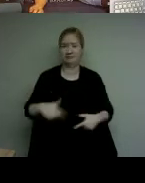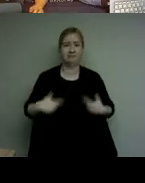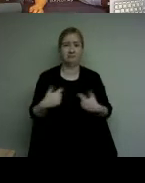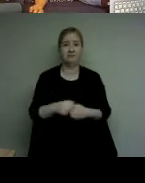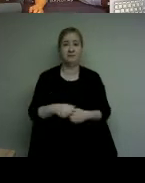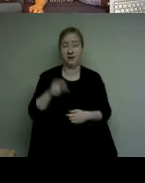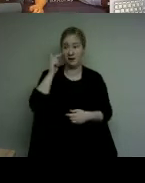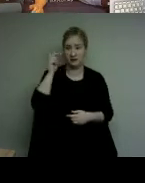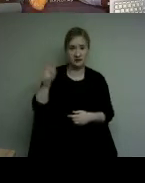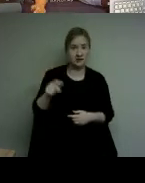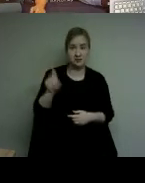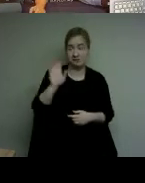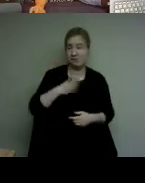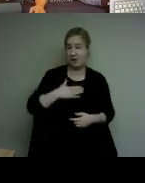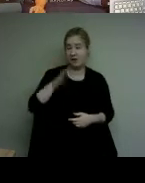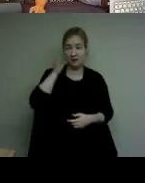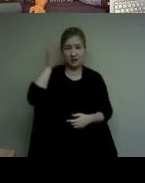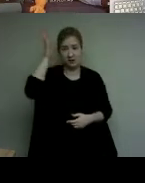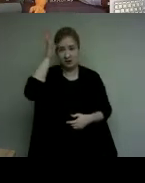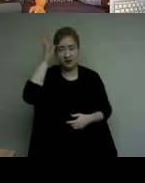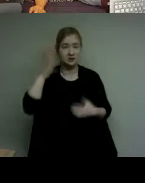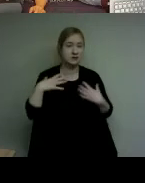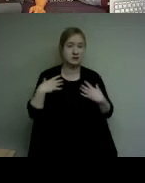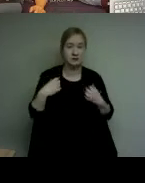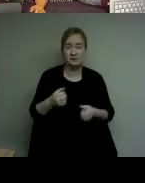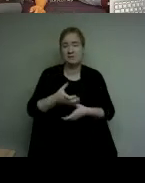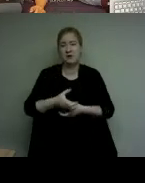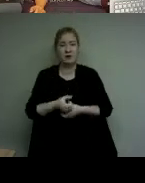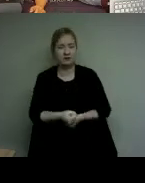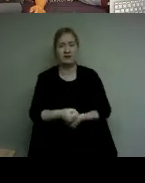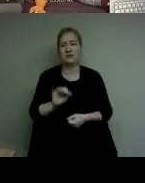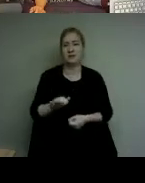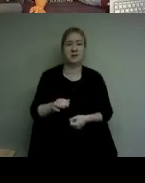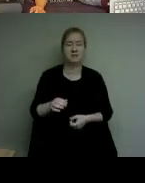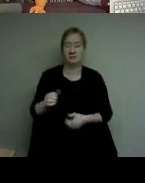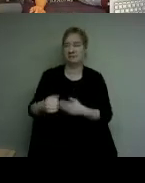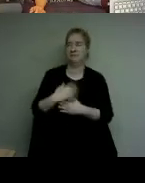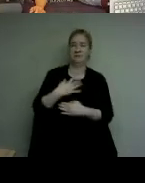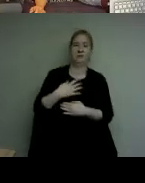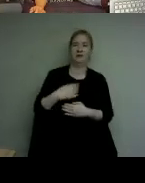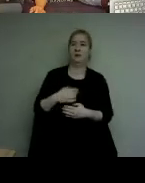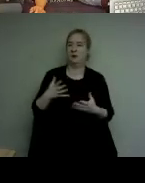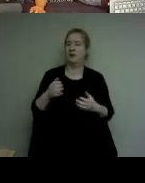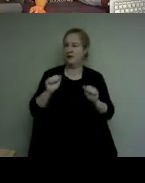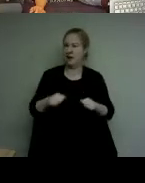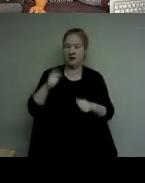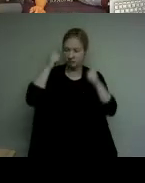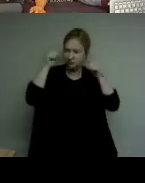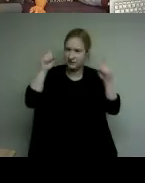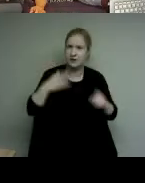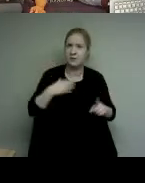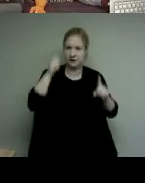my parents had which has inspired me to continue to achieve all of my goals my parents however had a different